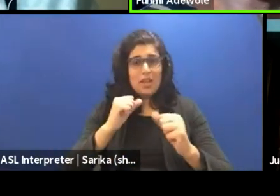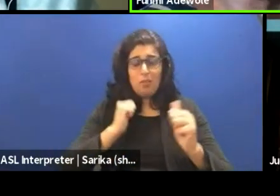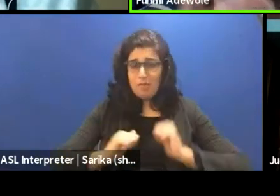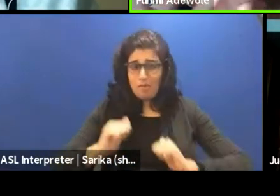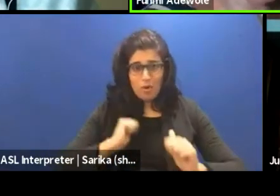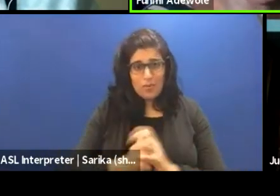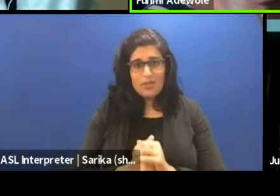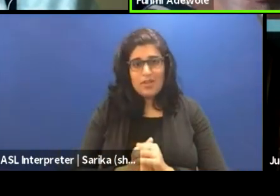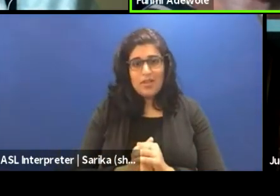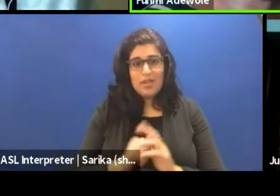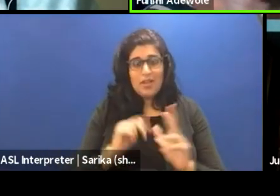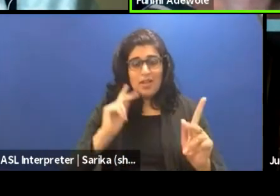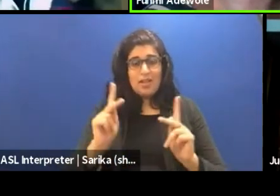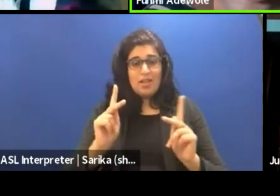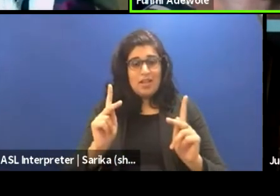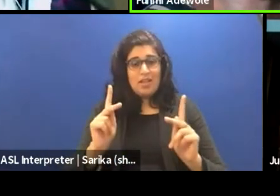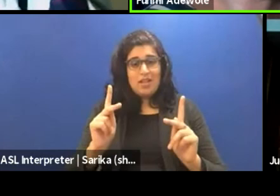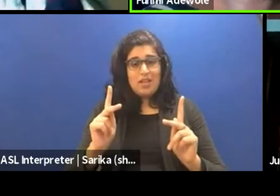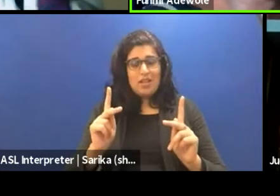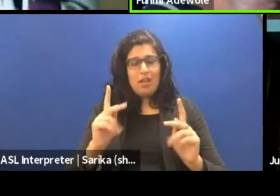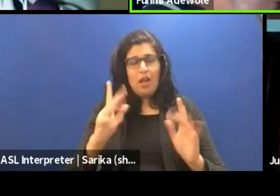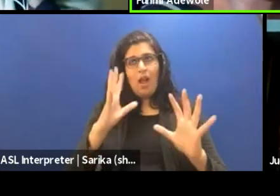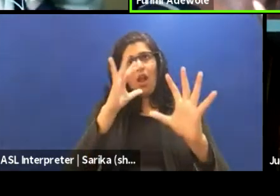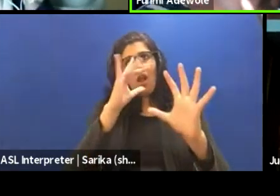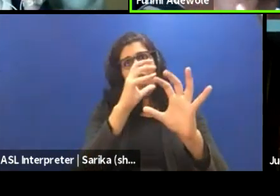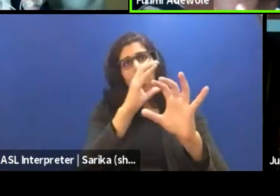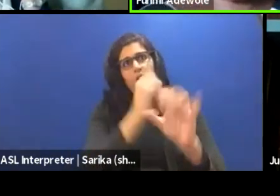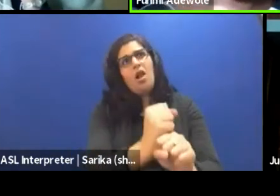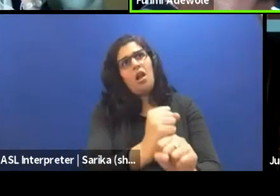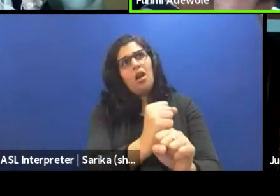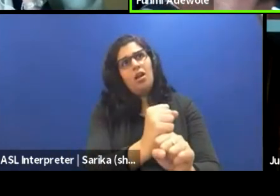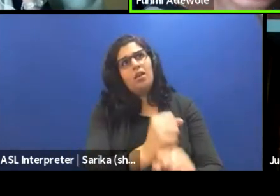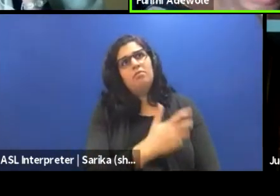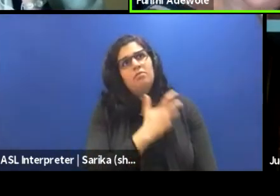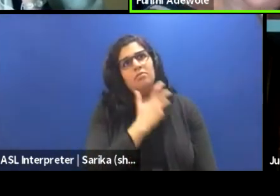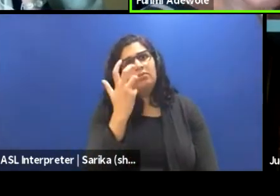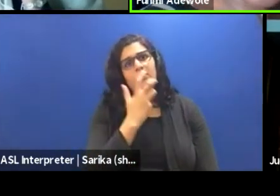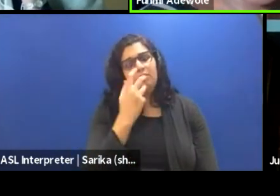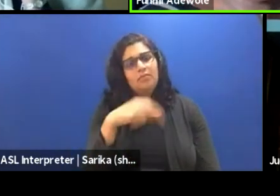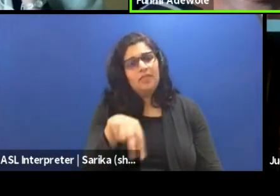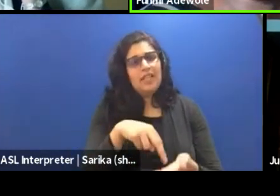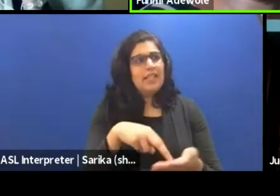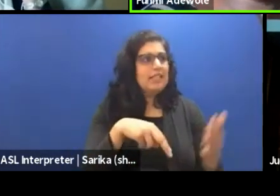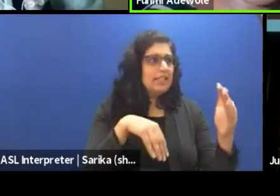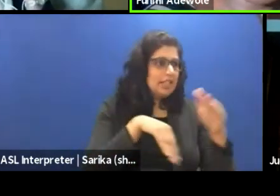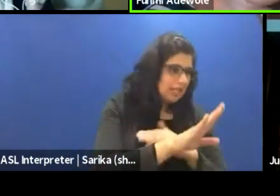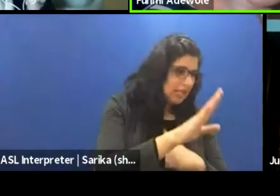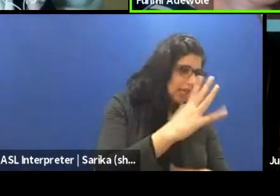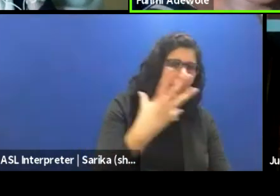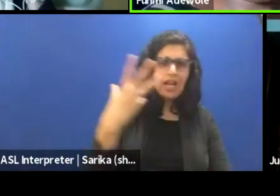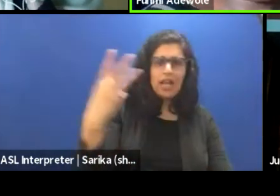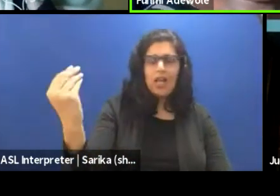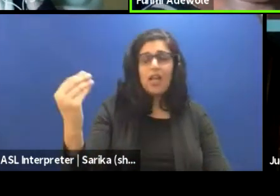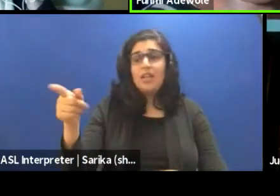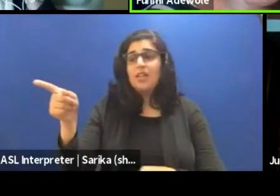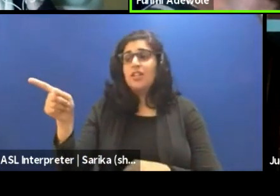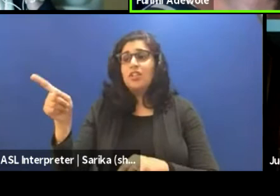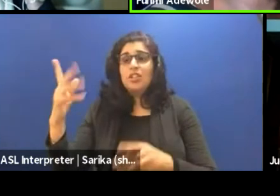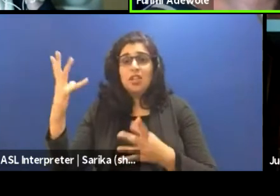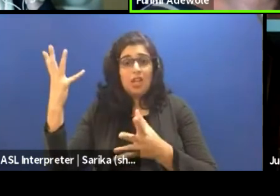And people were quite mesmerized with how she'll bring dancers in and dancers out. She passed away.